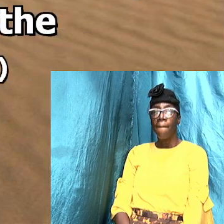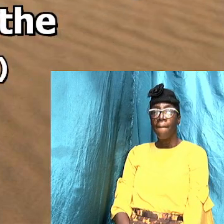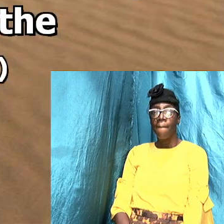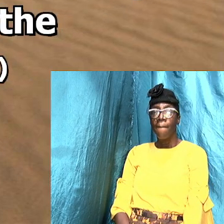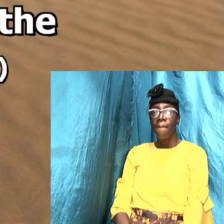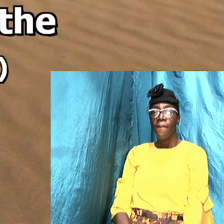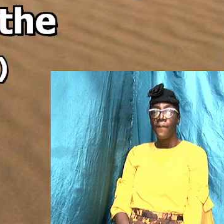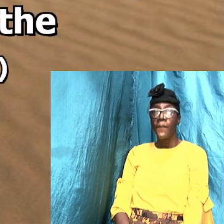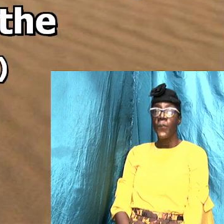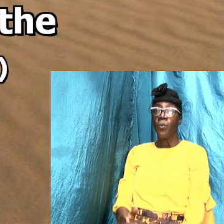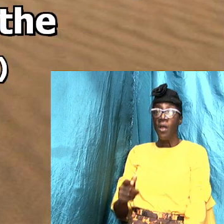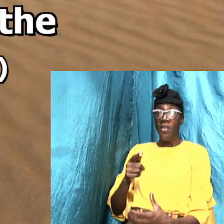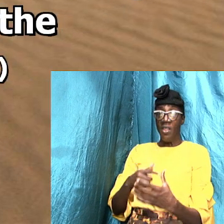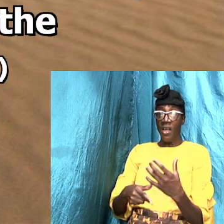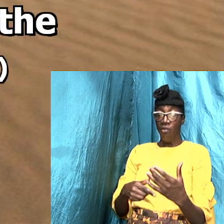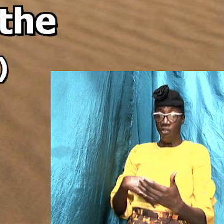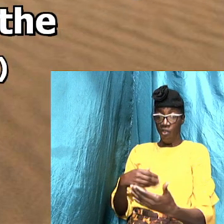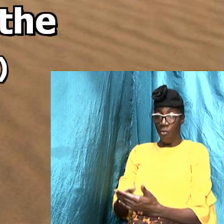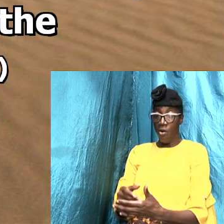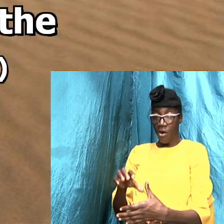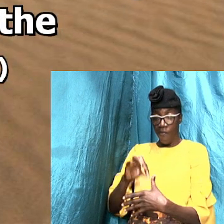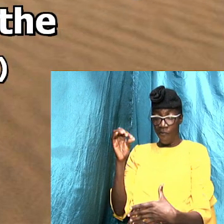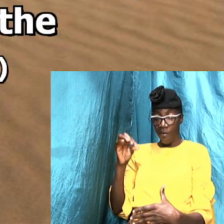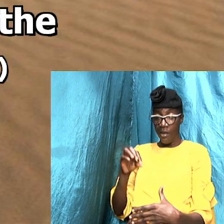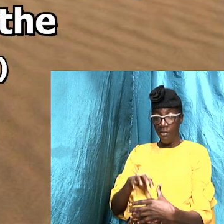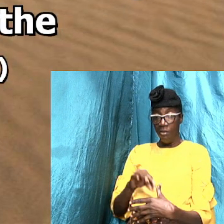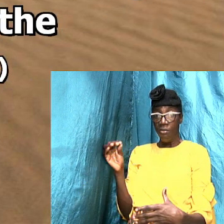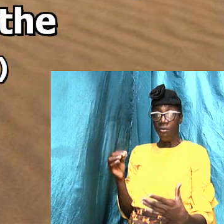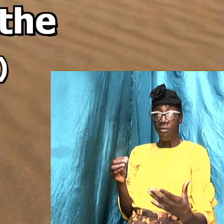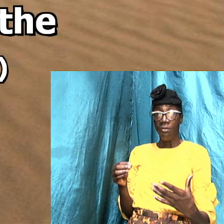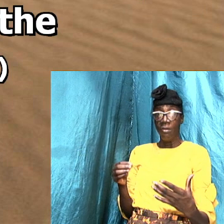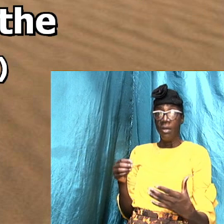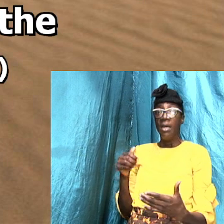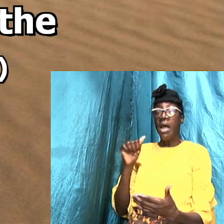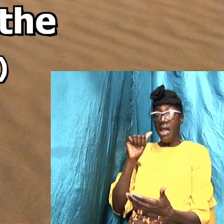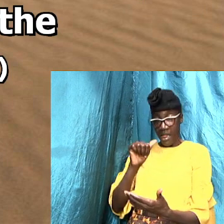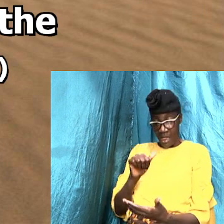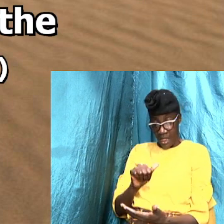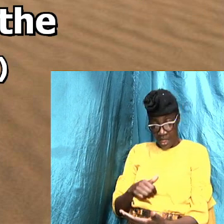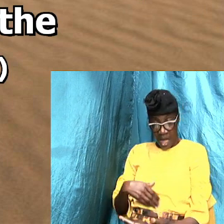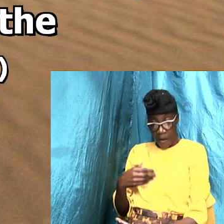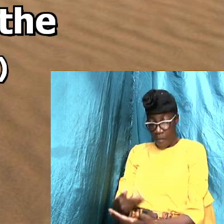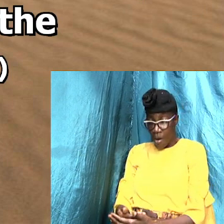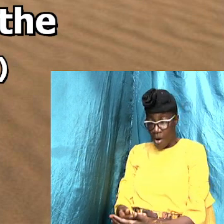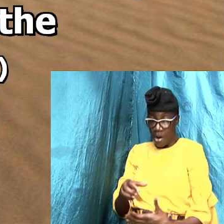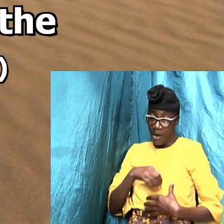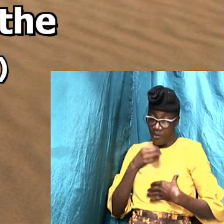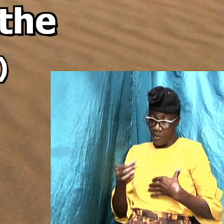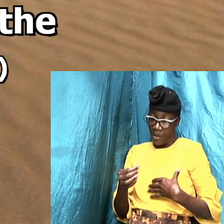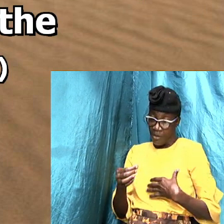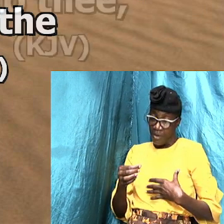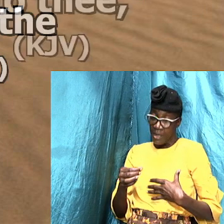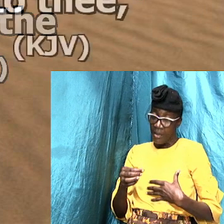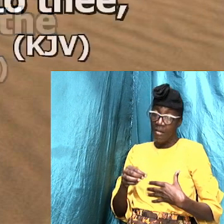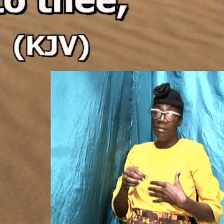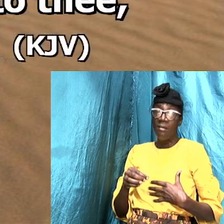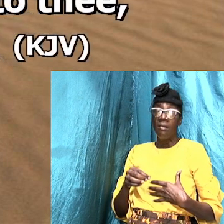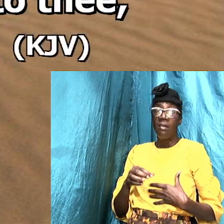That which is born of flesh is flesh, and that which is born of spirit is spirit.